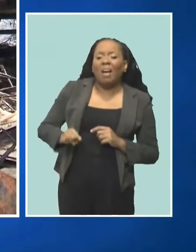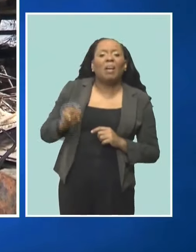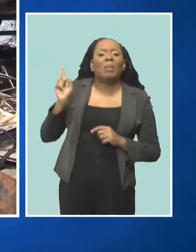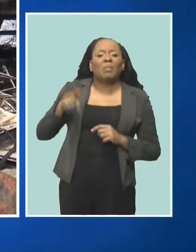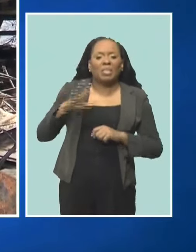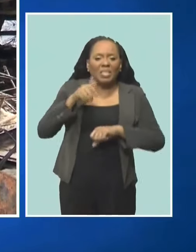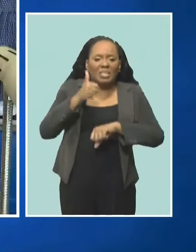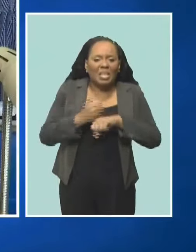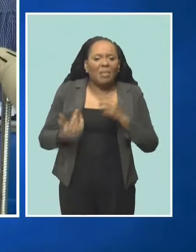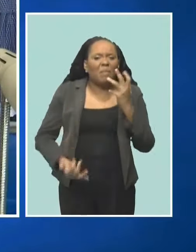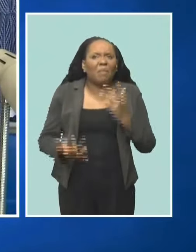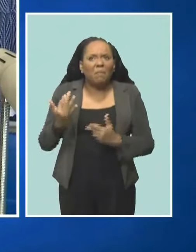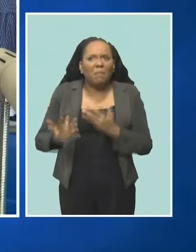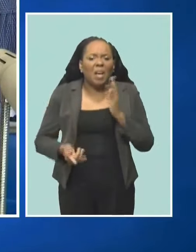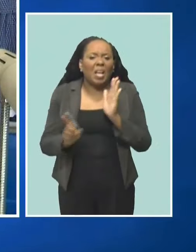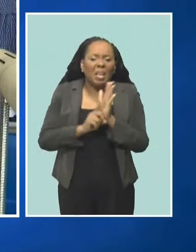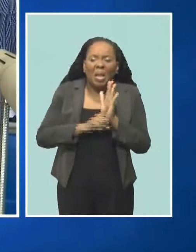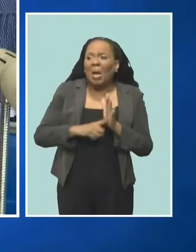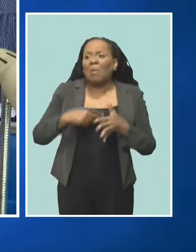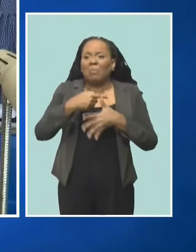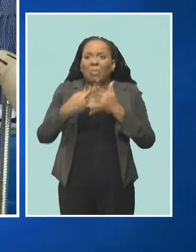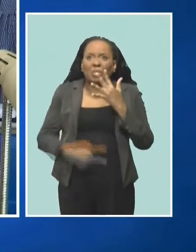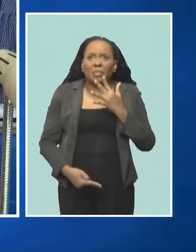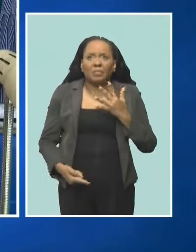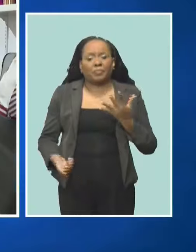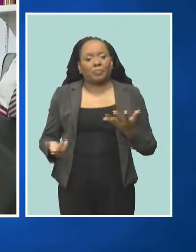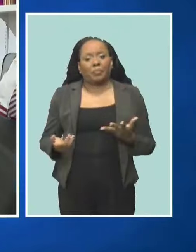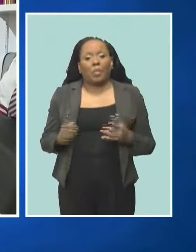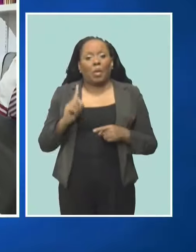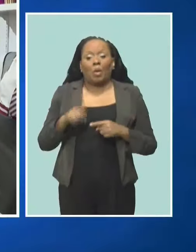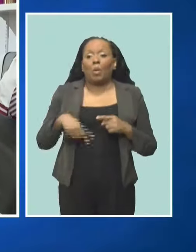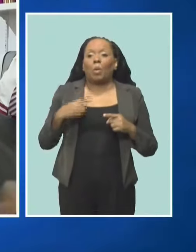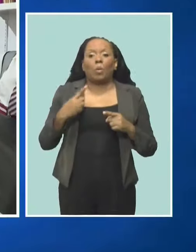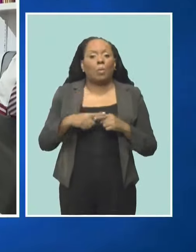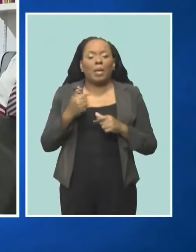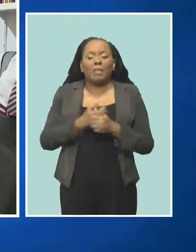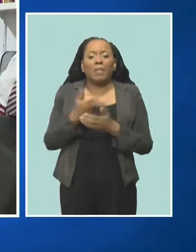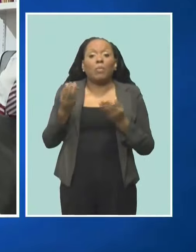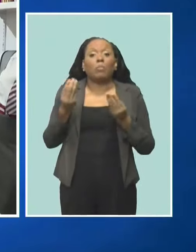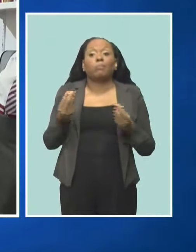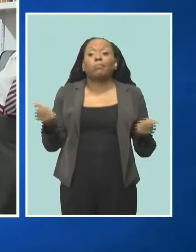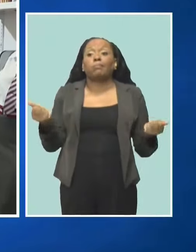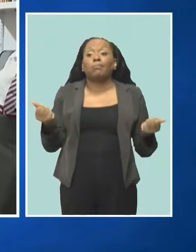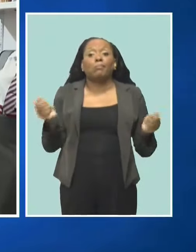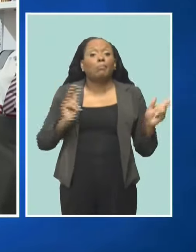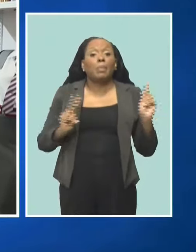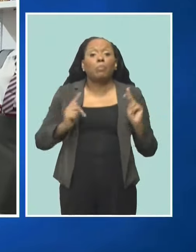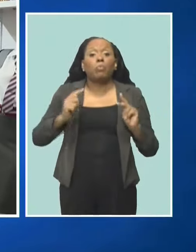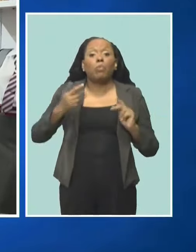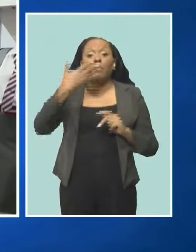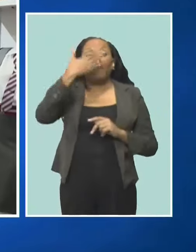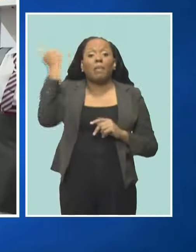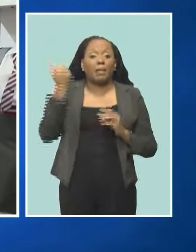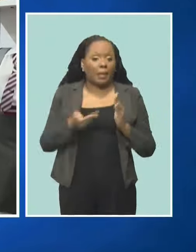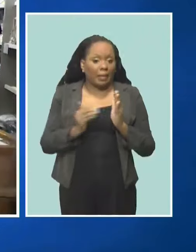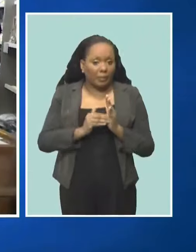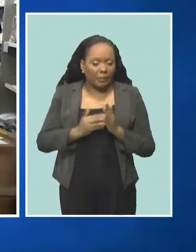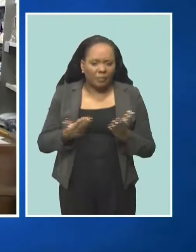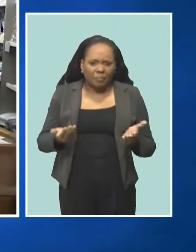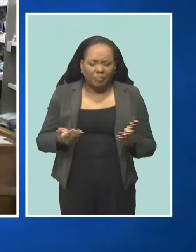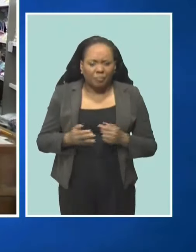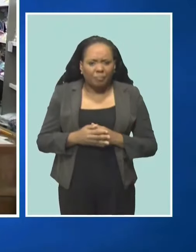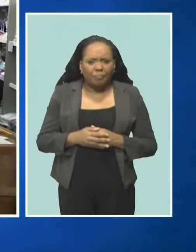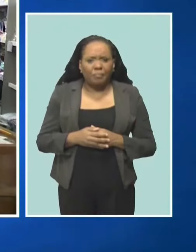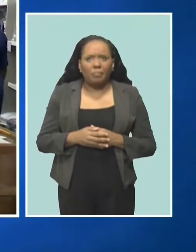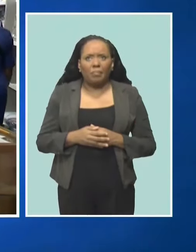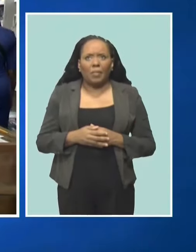put things in place. And since it quails down, nobody has time for that again. Chairman of the Bridgetown Revitalization Committee, Eddie Abed says, while